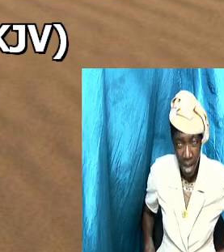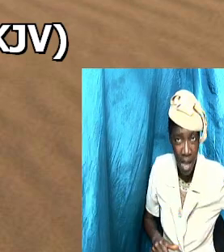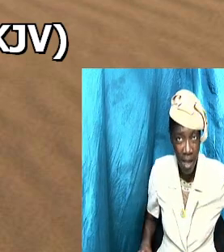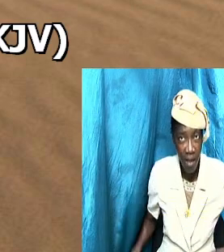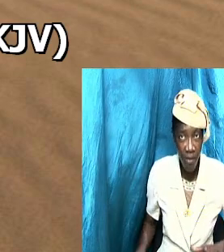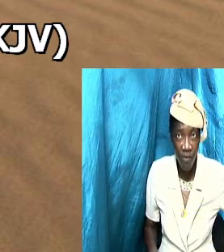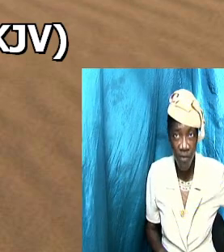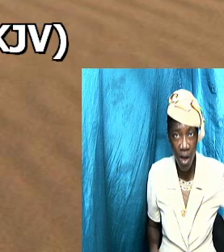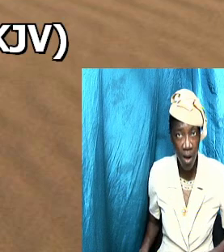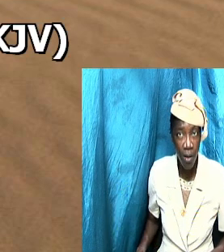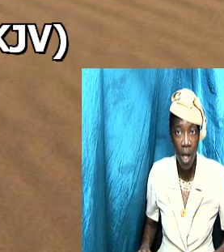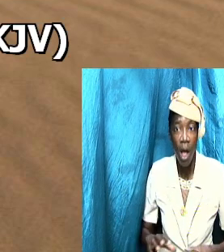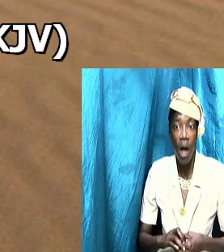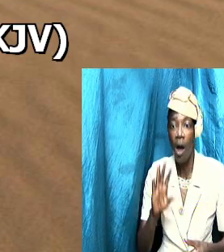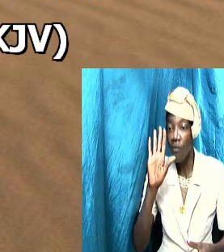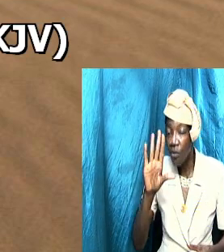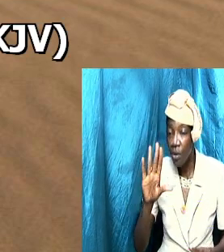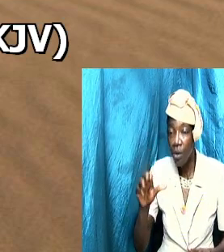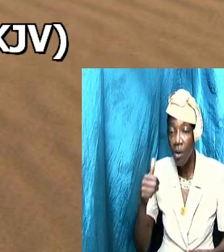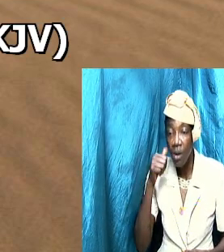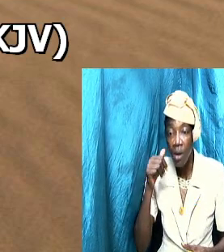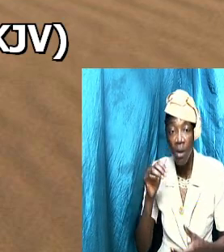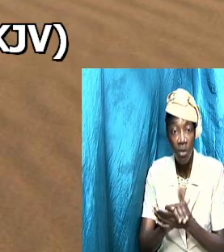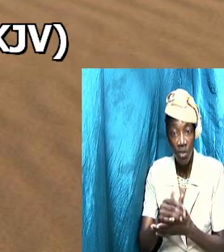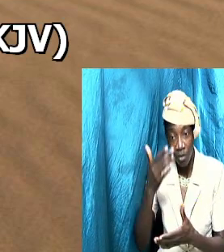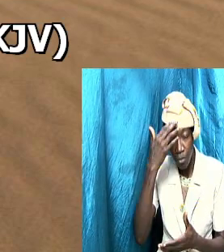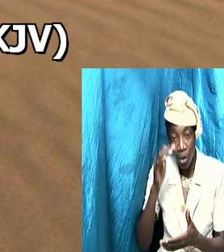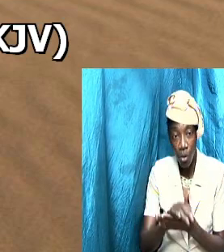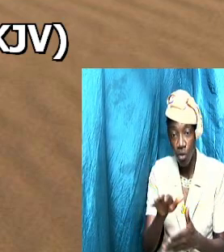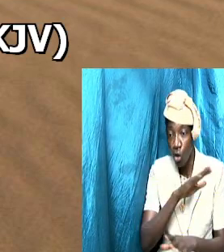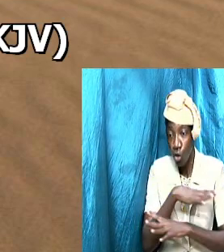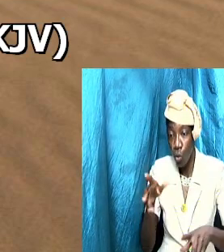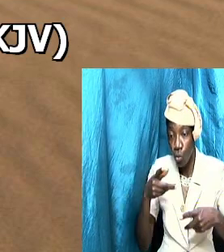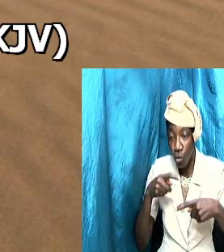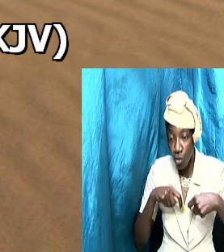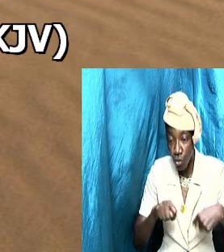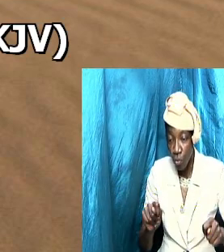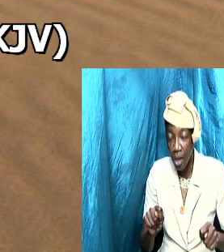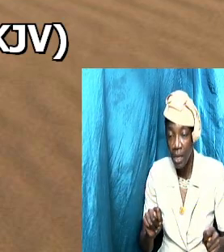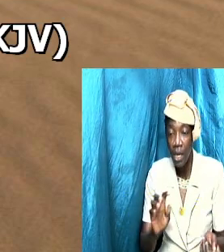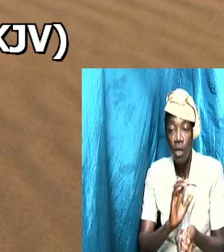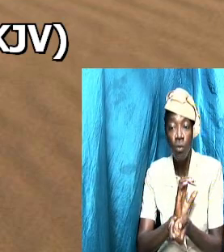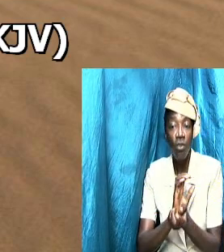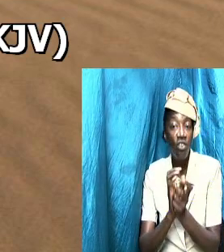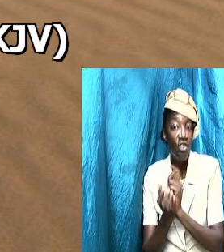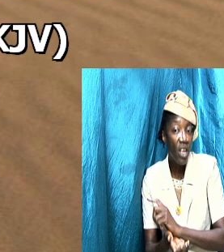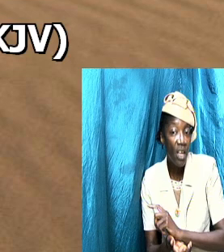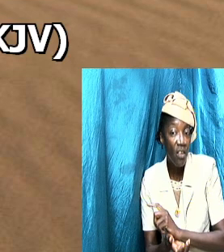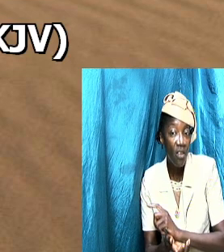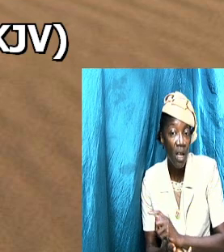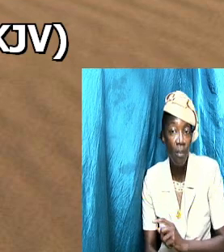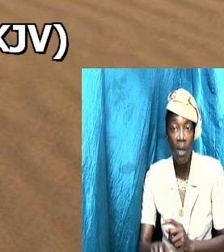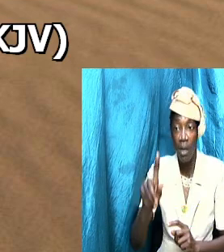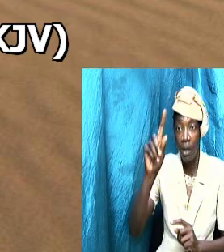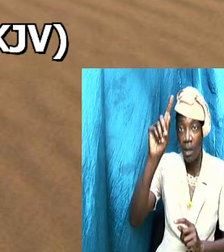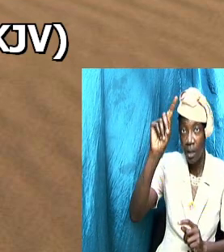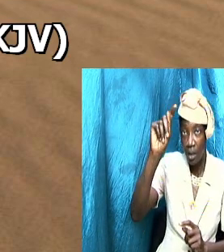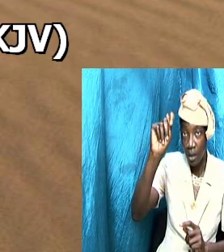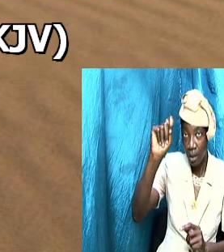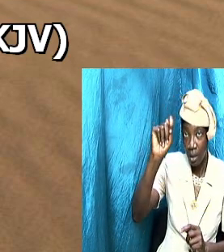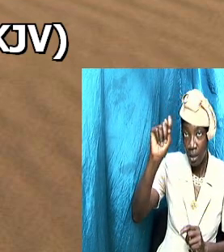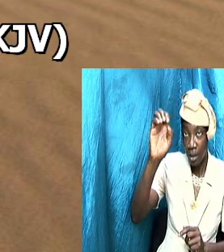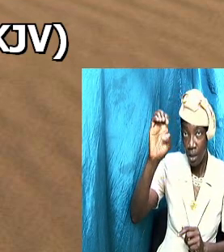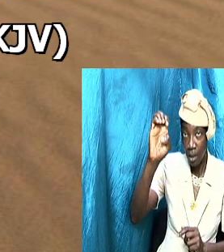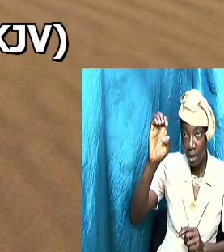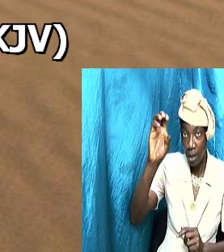do not try to change your spouse's temperament we said that already rather pray that he or she will become more